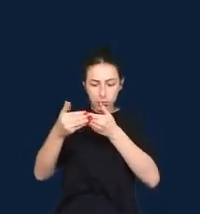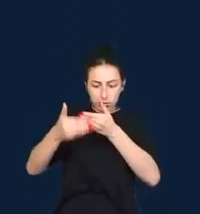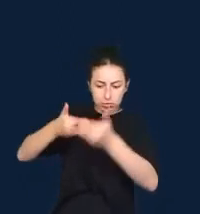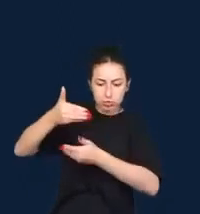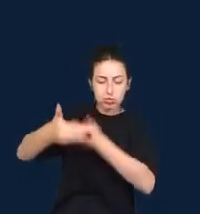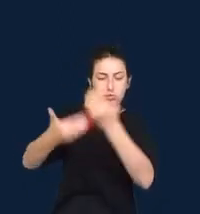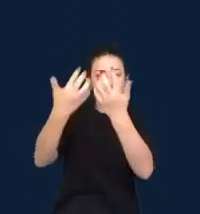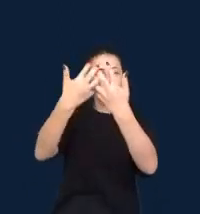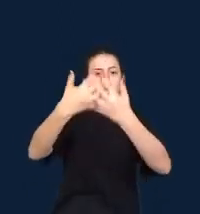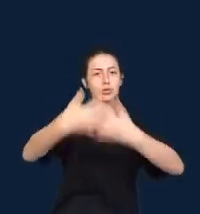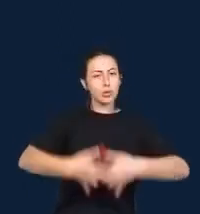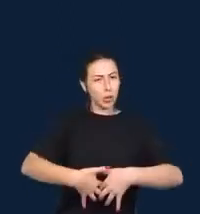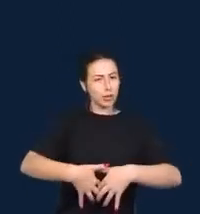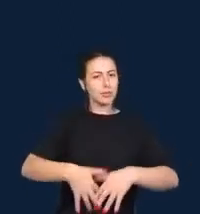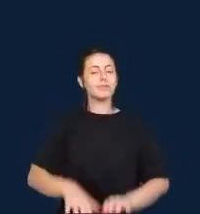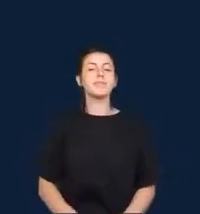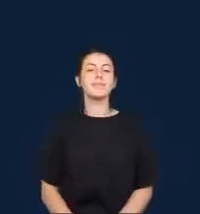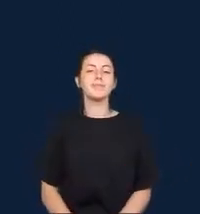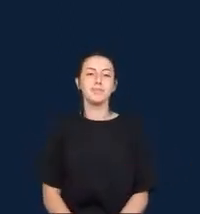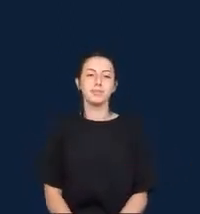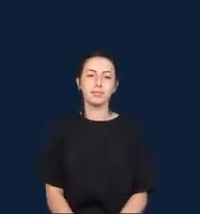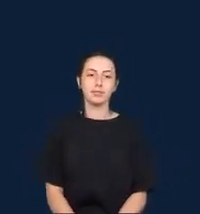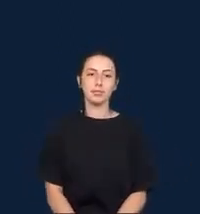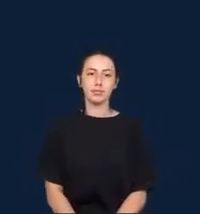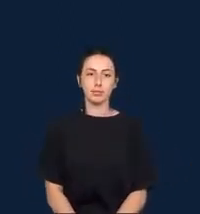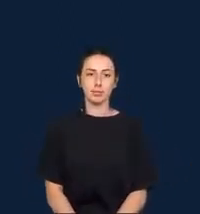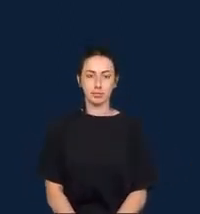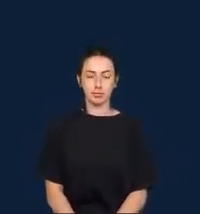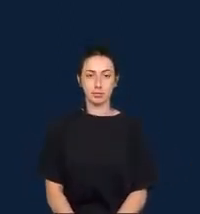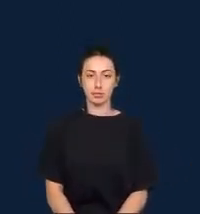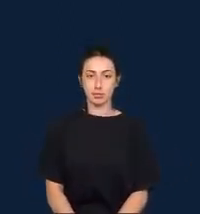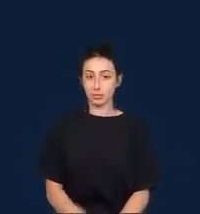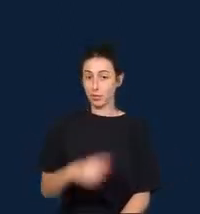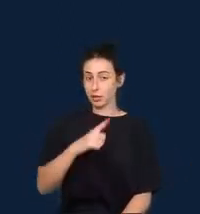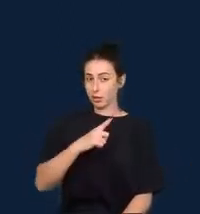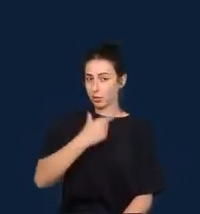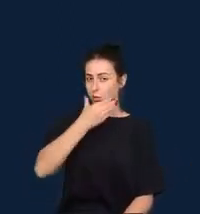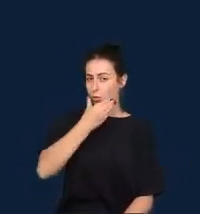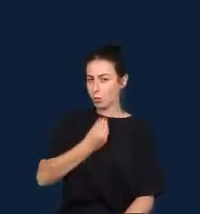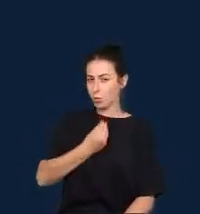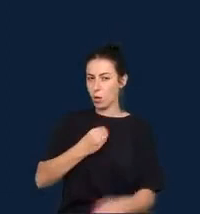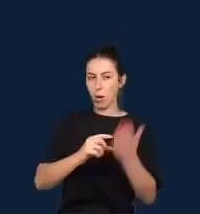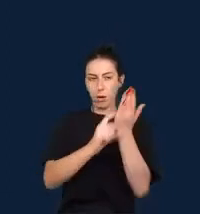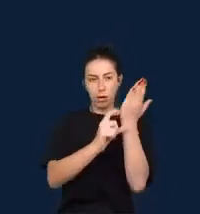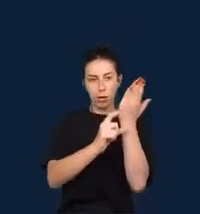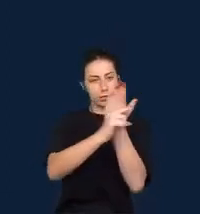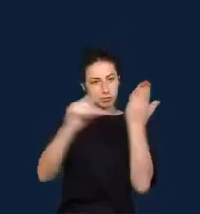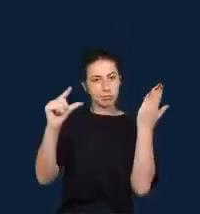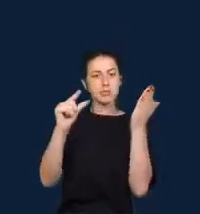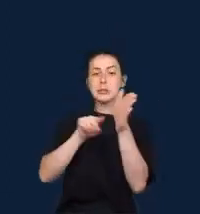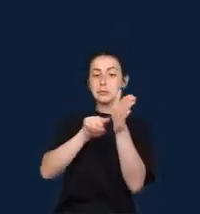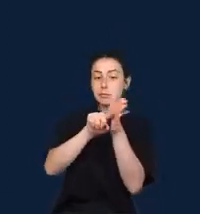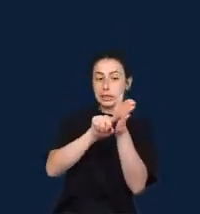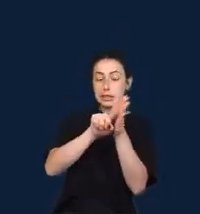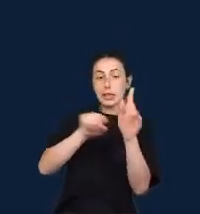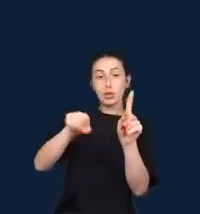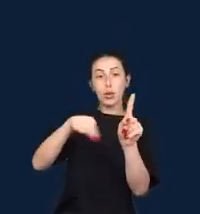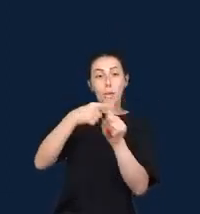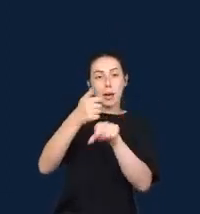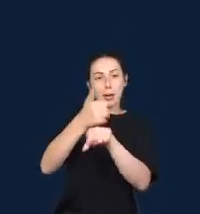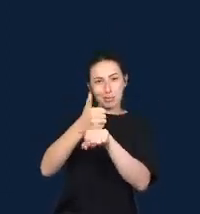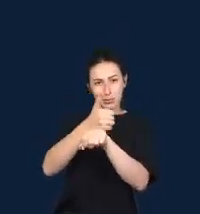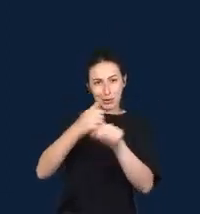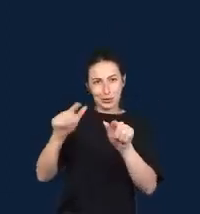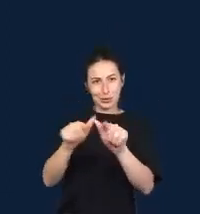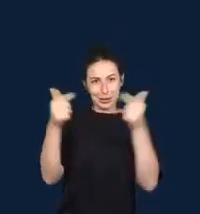Journalist and researcher Stefan Kunda takes up what he calls the platformization of cross